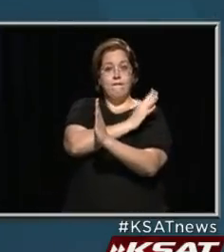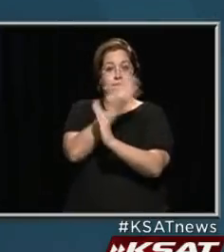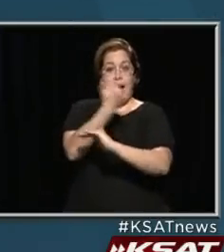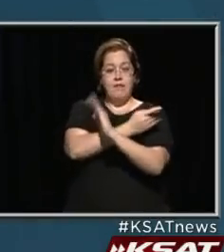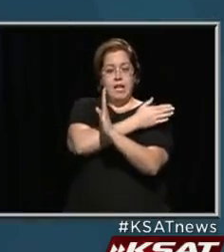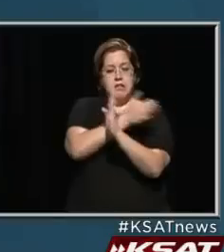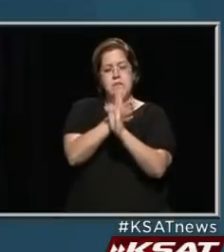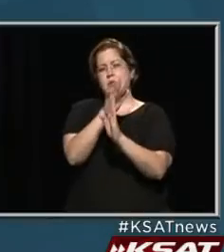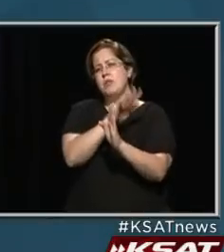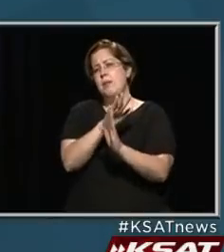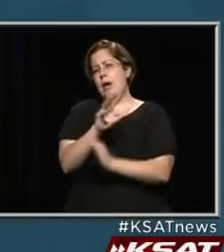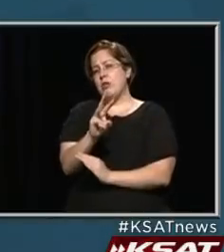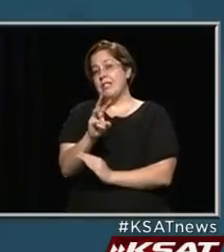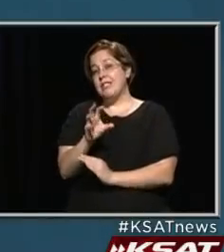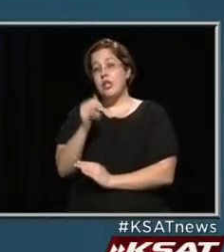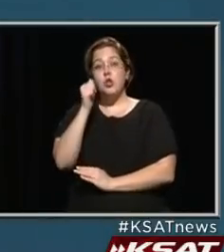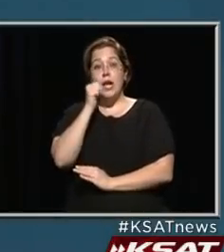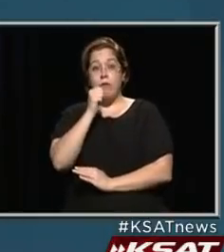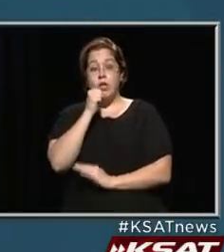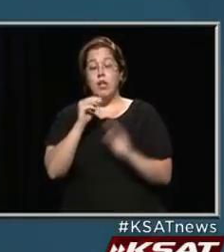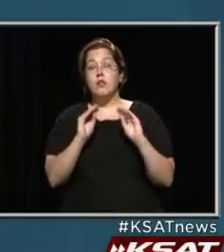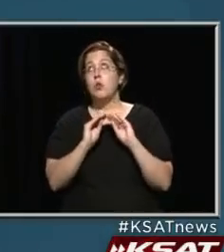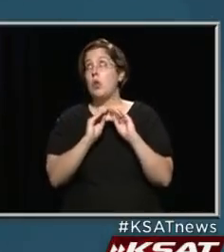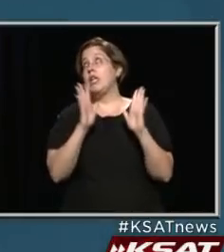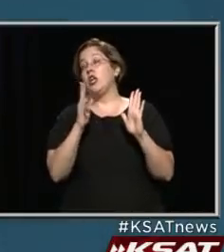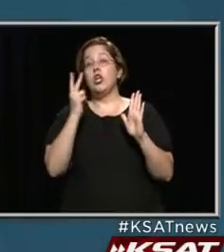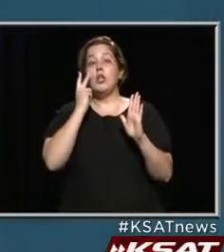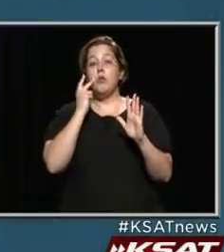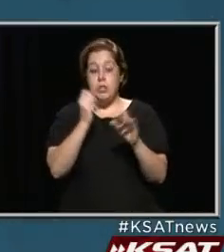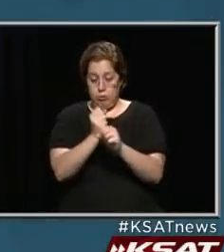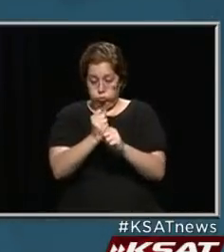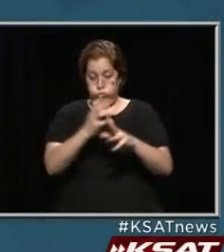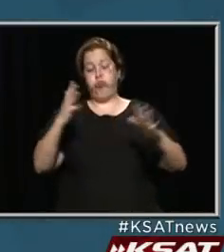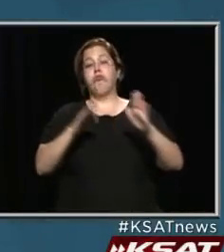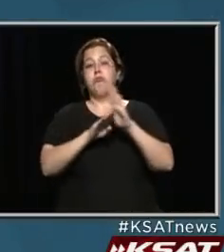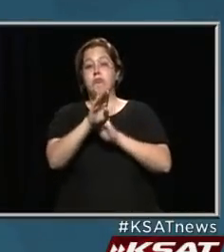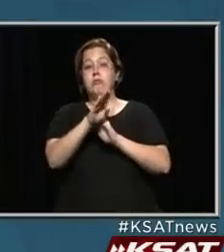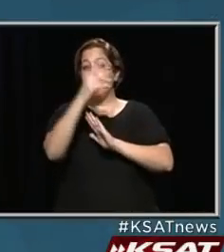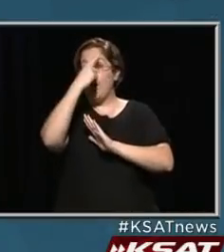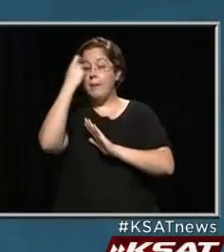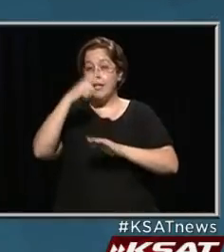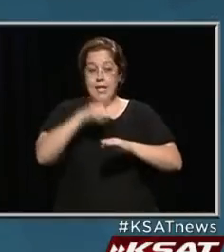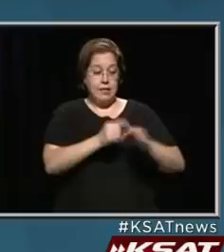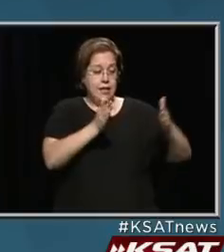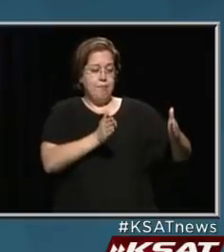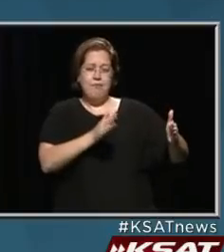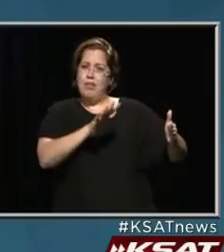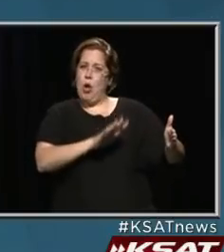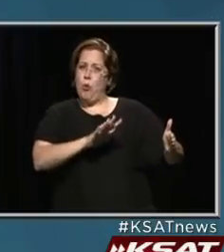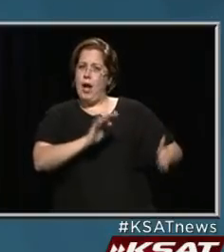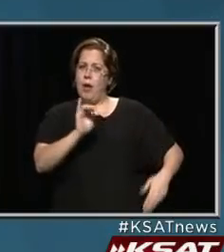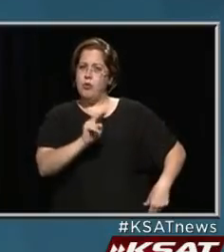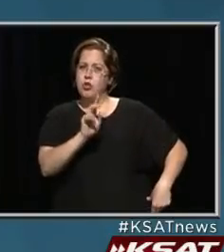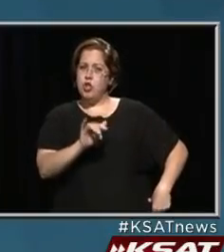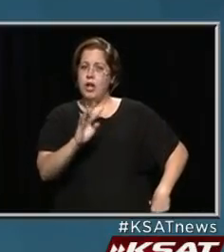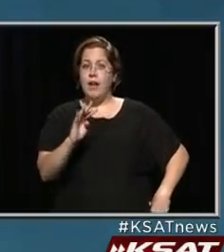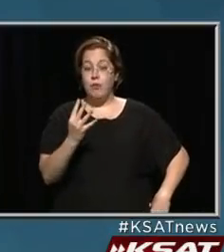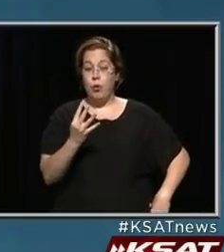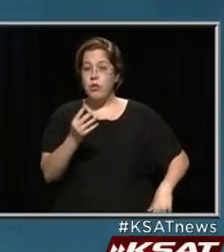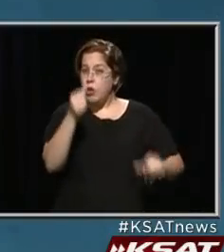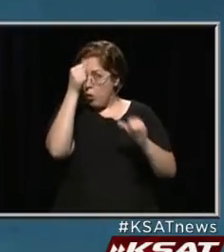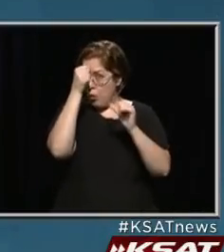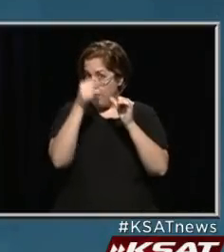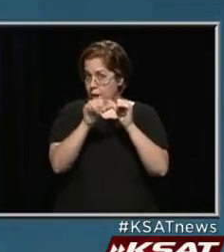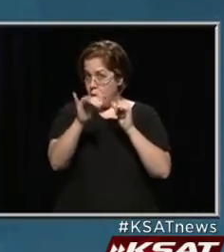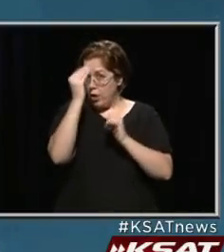we were right around 600 per day. So clearly, we are seeing a surge as a result of that time period right around July 4th. Keep that in